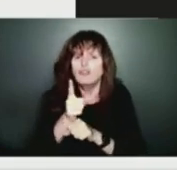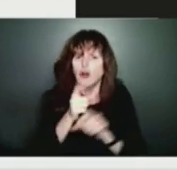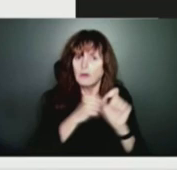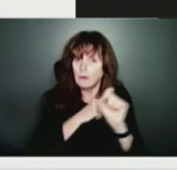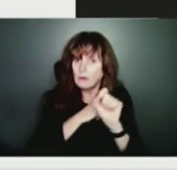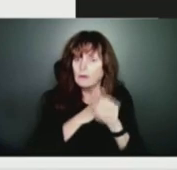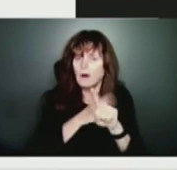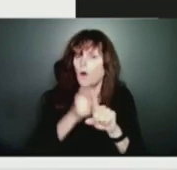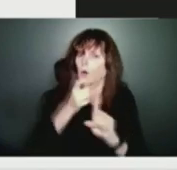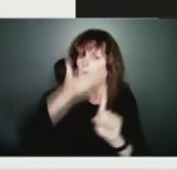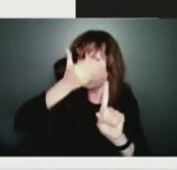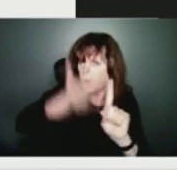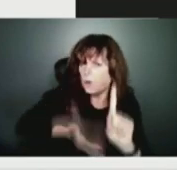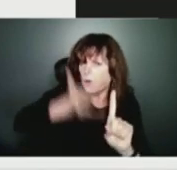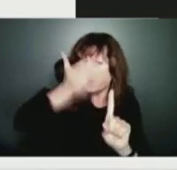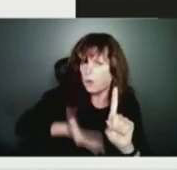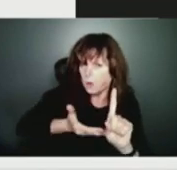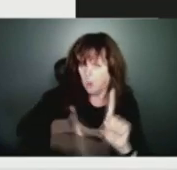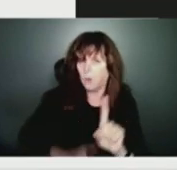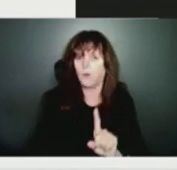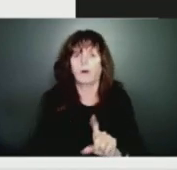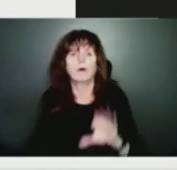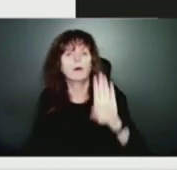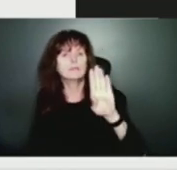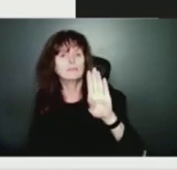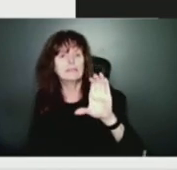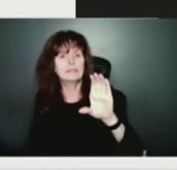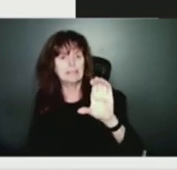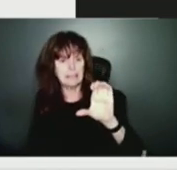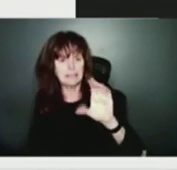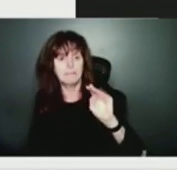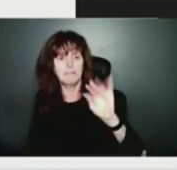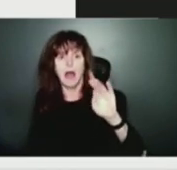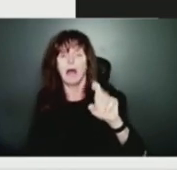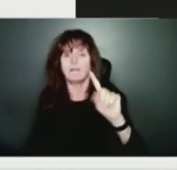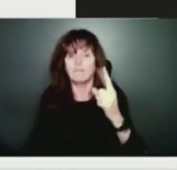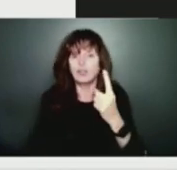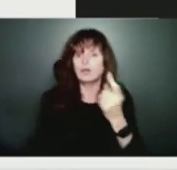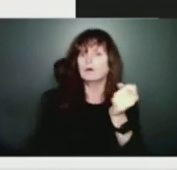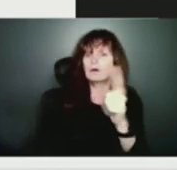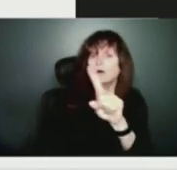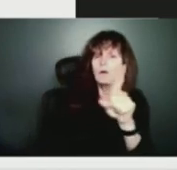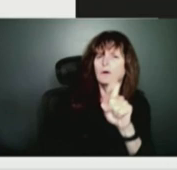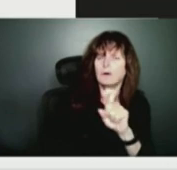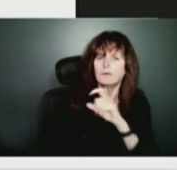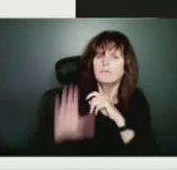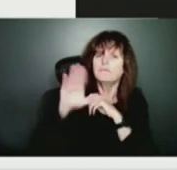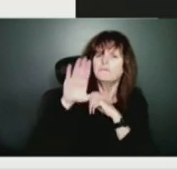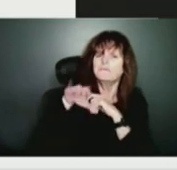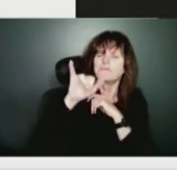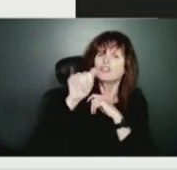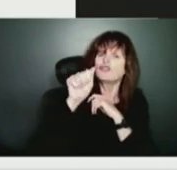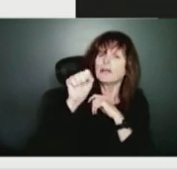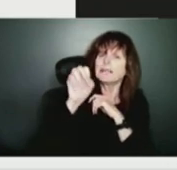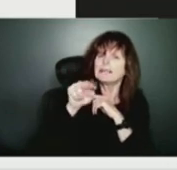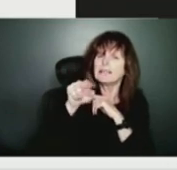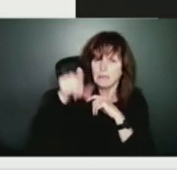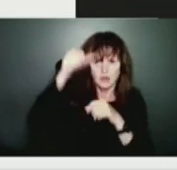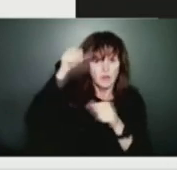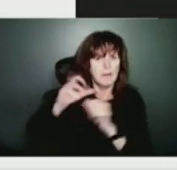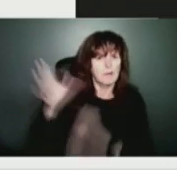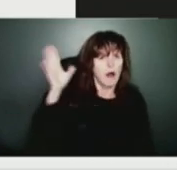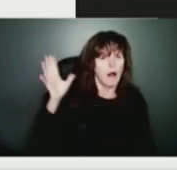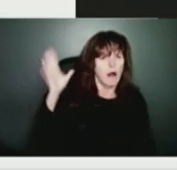Gorman with CBC. Go ahead, Mike. Thanks. Mr. Mew, back when Hurricane Dorian passed through Nova Scotia, one of the